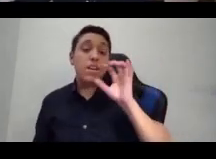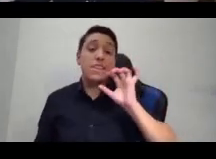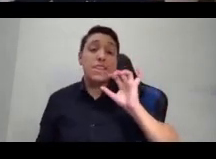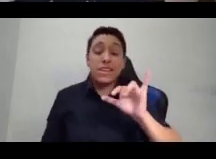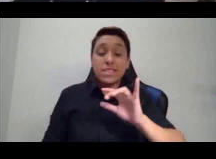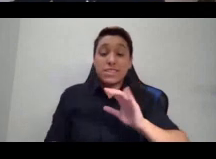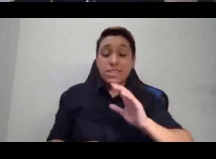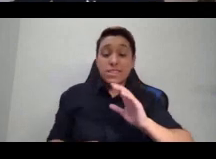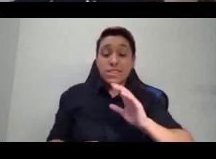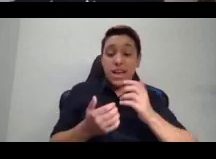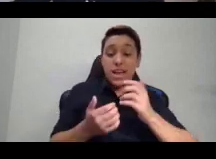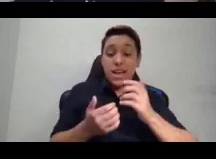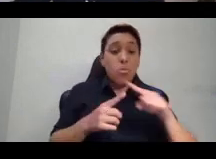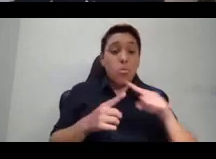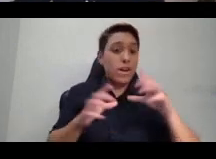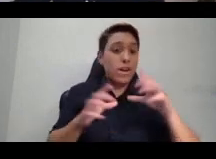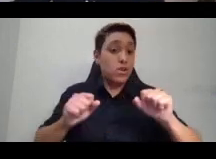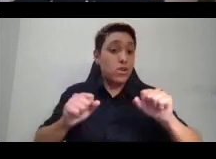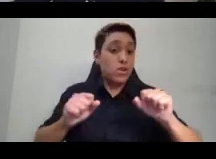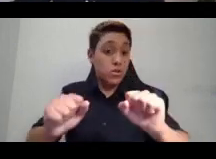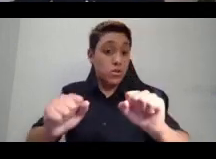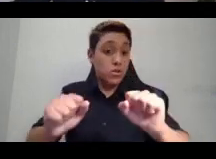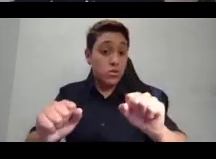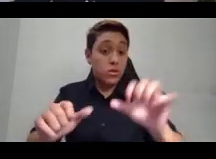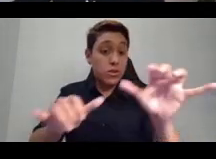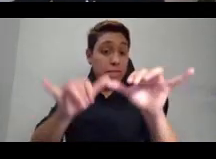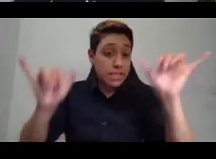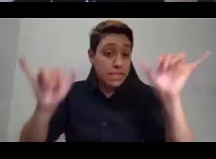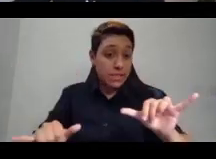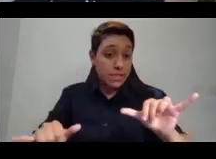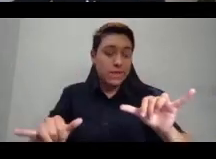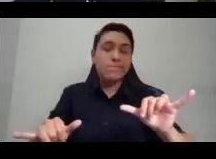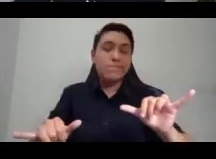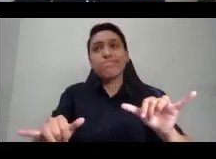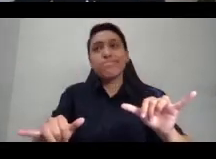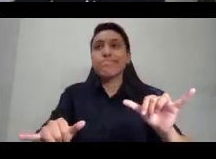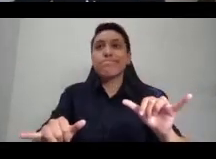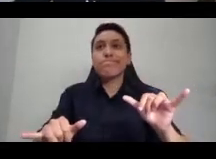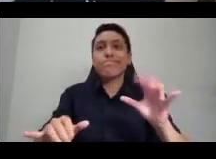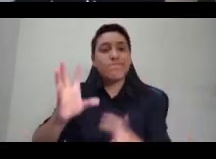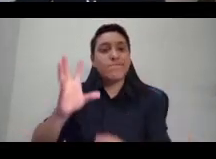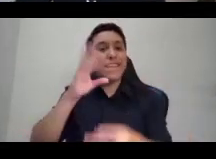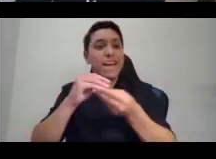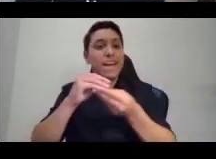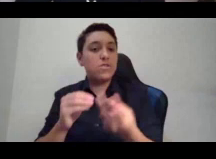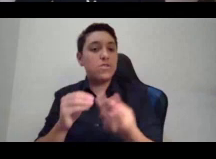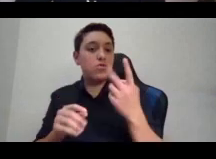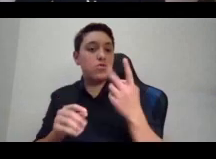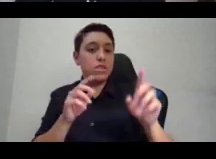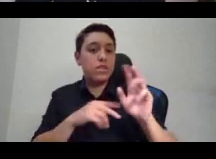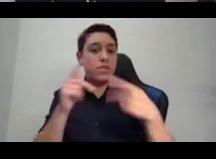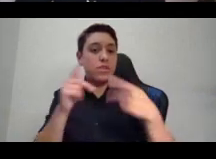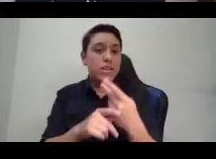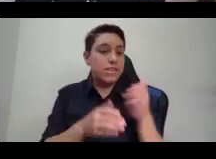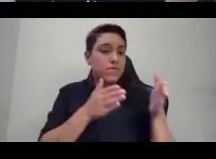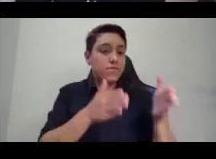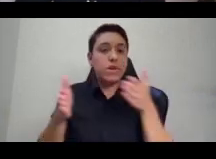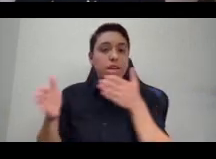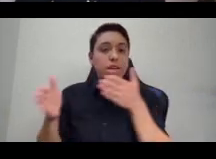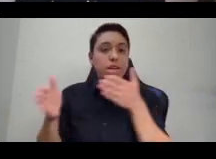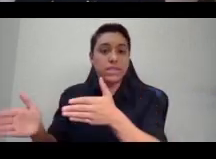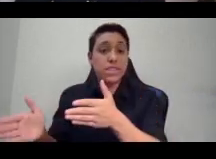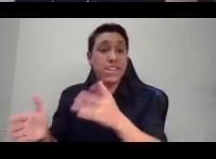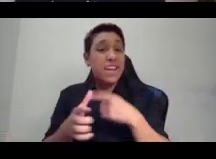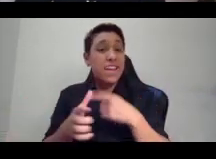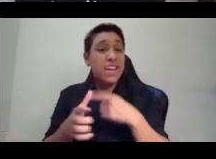imposes two kinds of being, and on the rest of us imposes a non-humanity, a